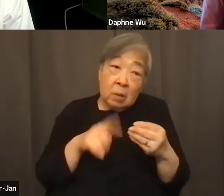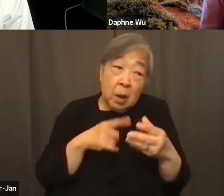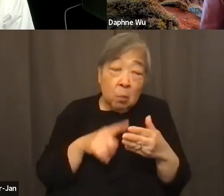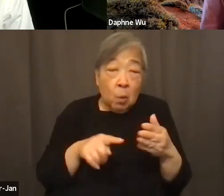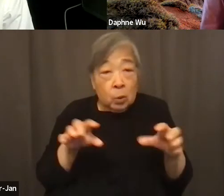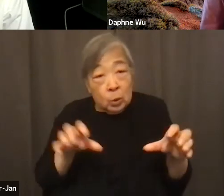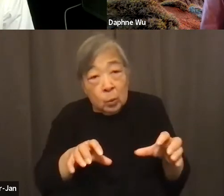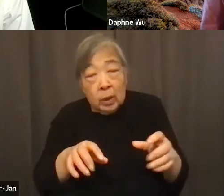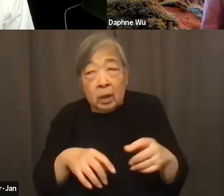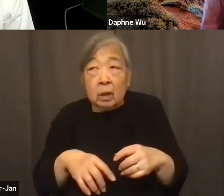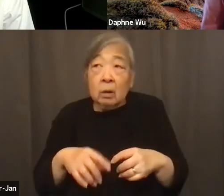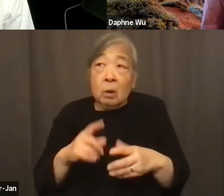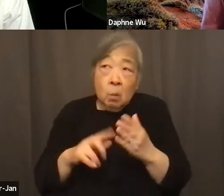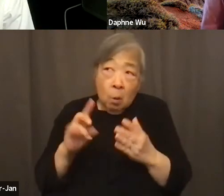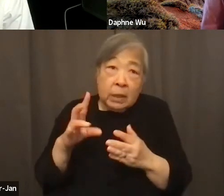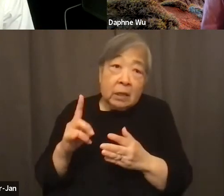or what we've done in the past.